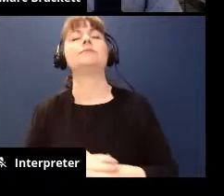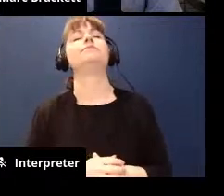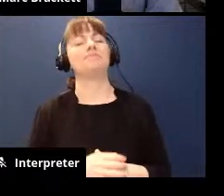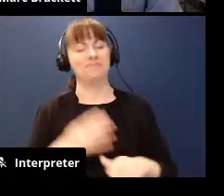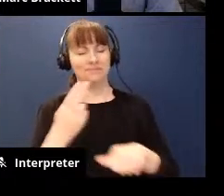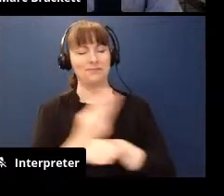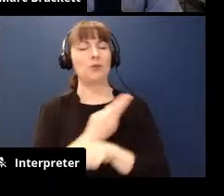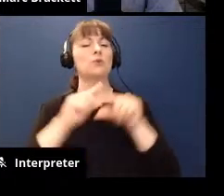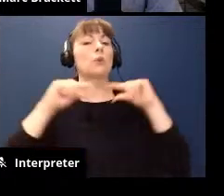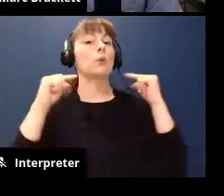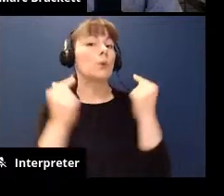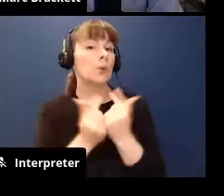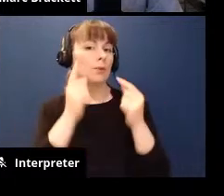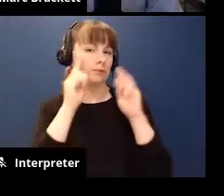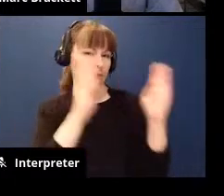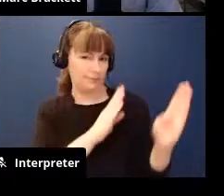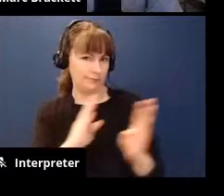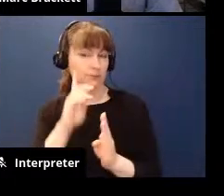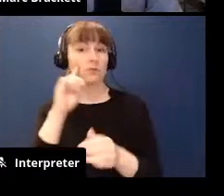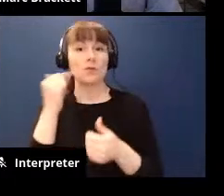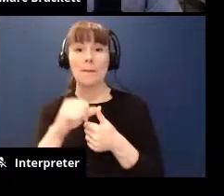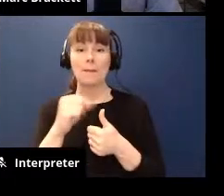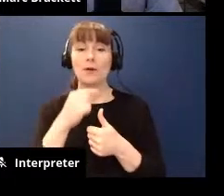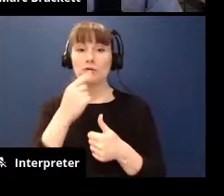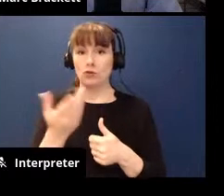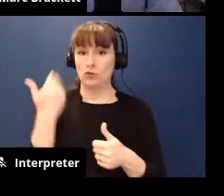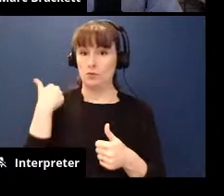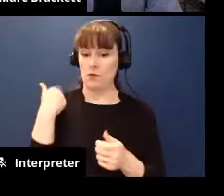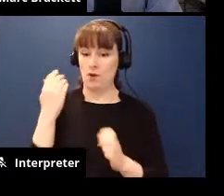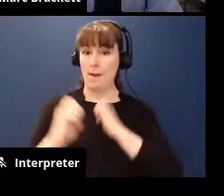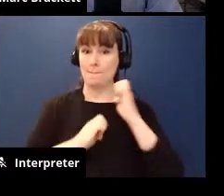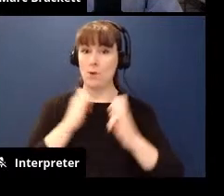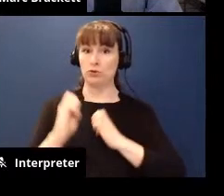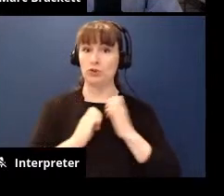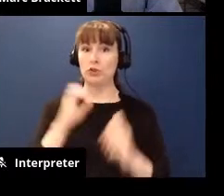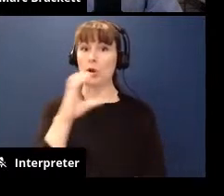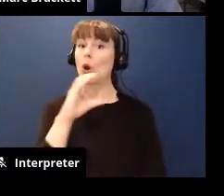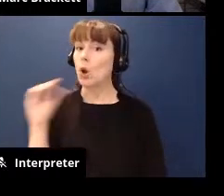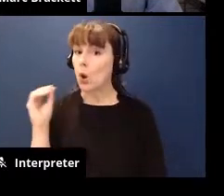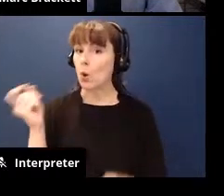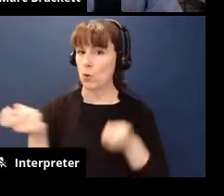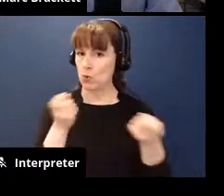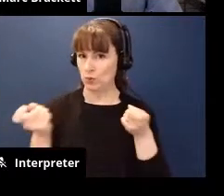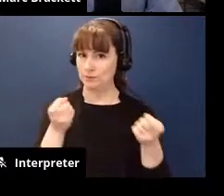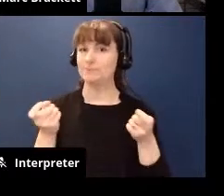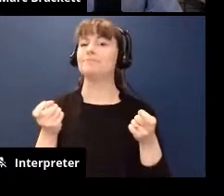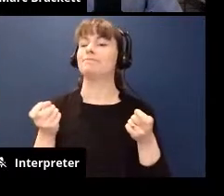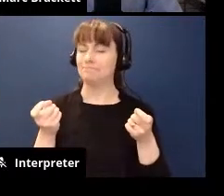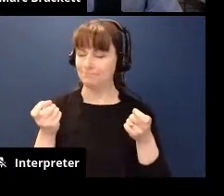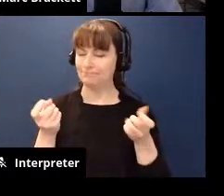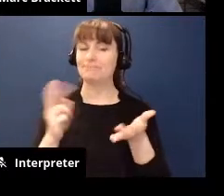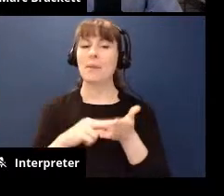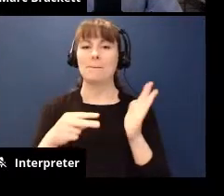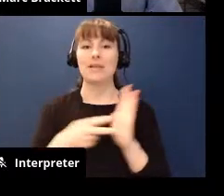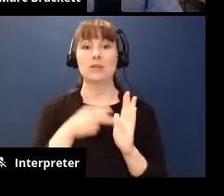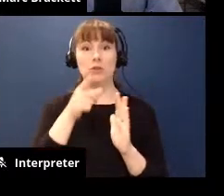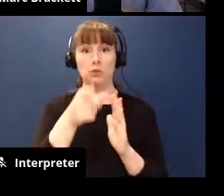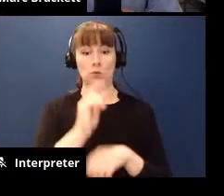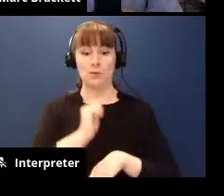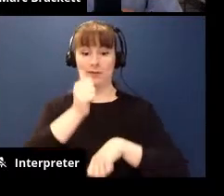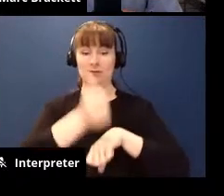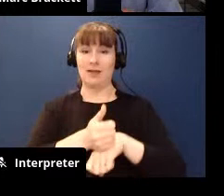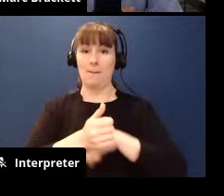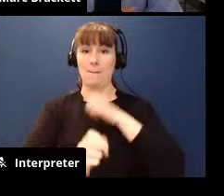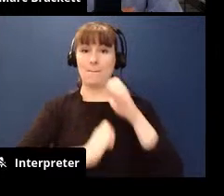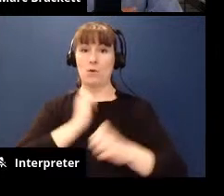use group strategies remember as i said earlier emotions are co-regulated so that means that you can set the emotion